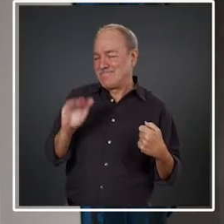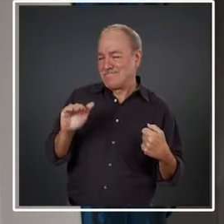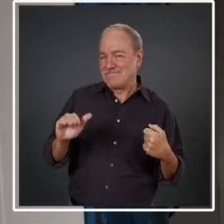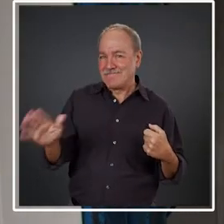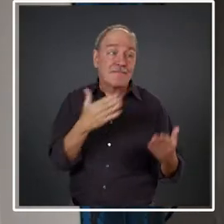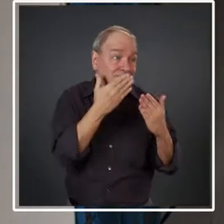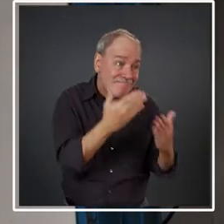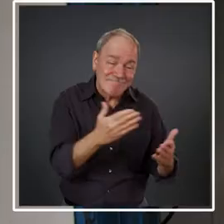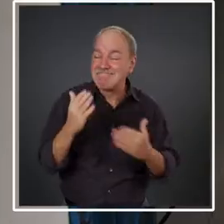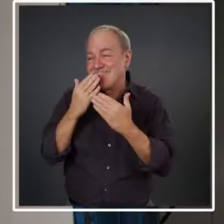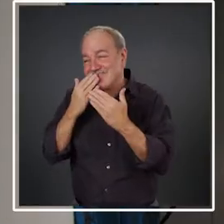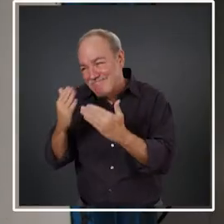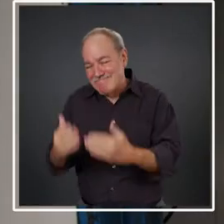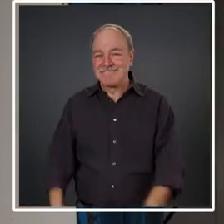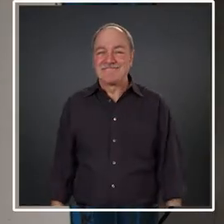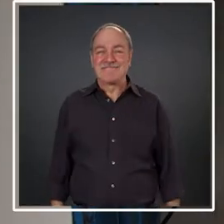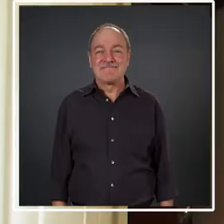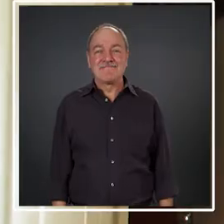Thank you. Thank you.